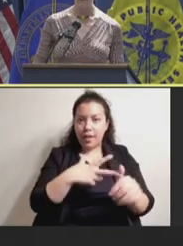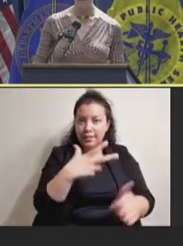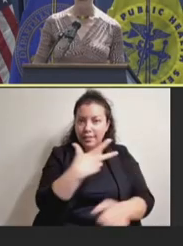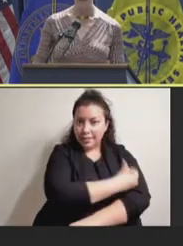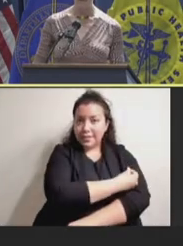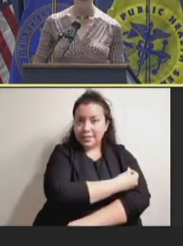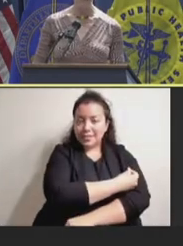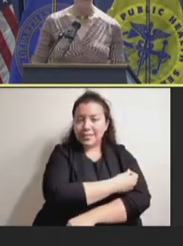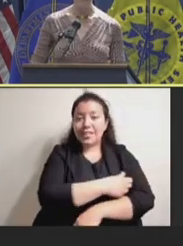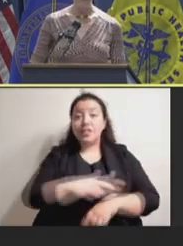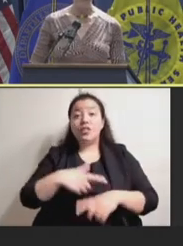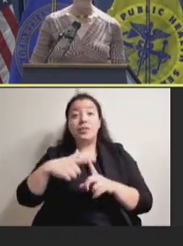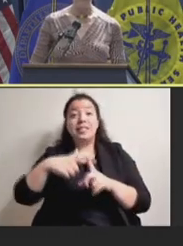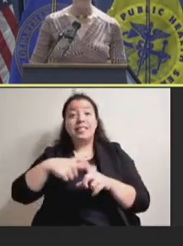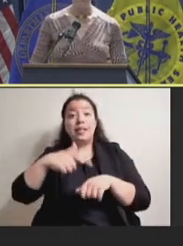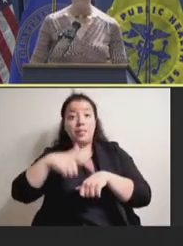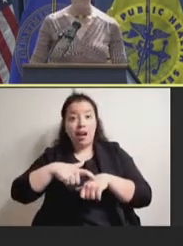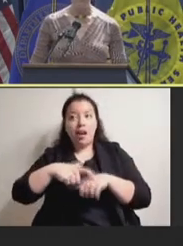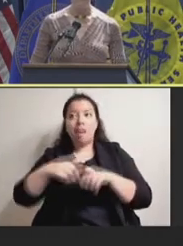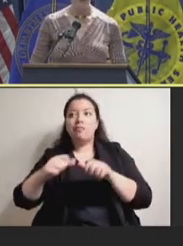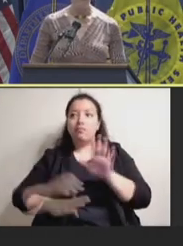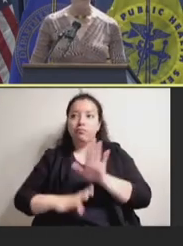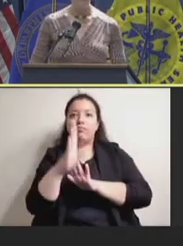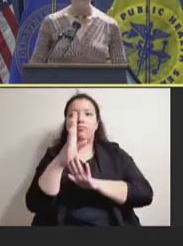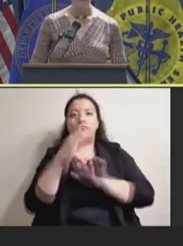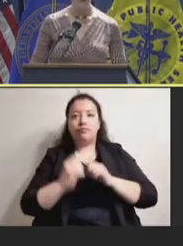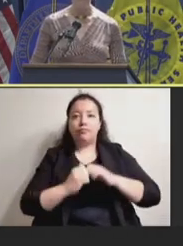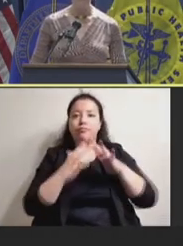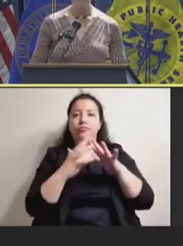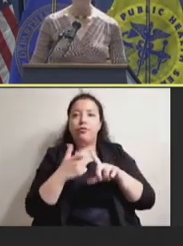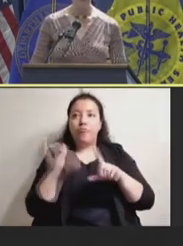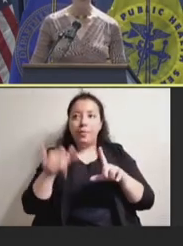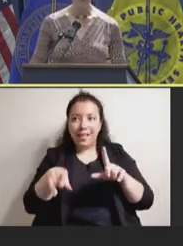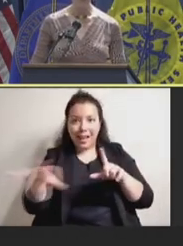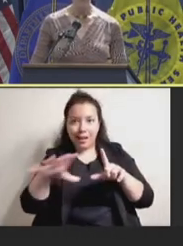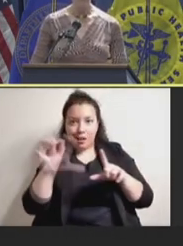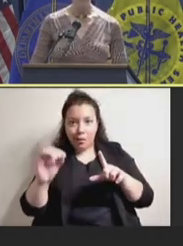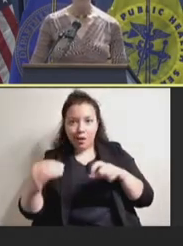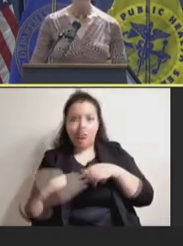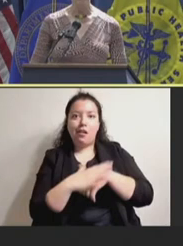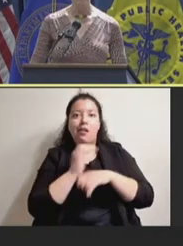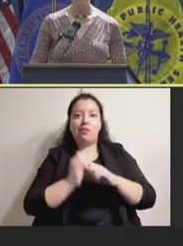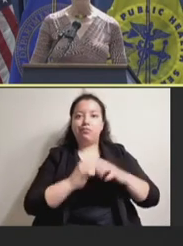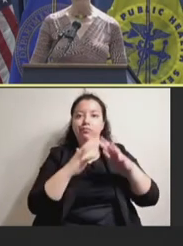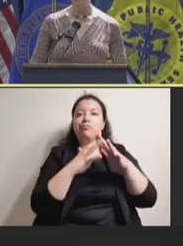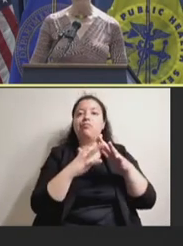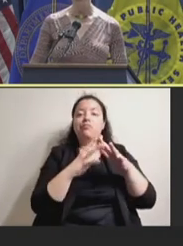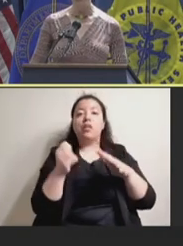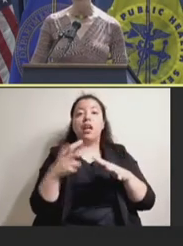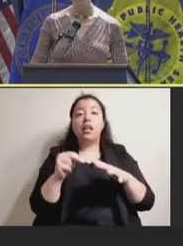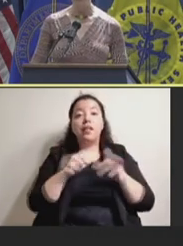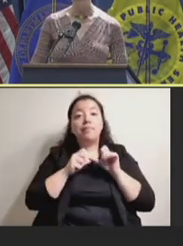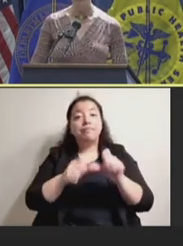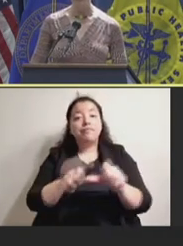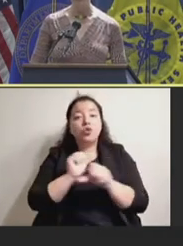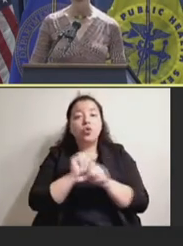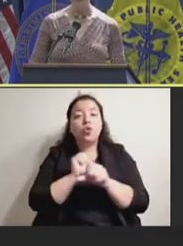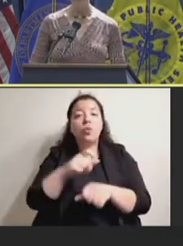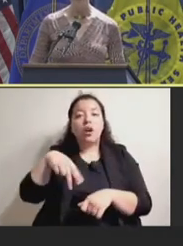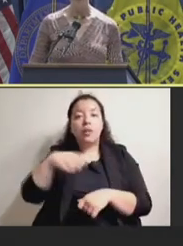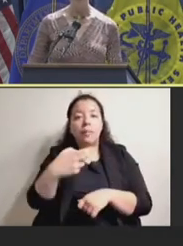that company. And then we worked together, PATH and Temp Time did some field evaluations in the